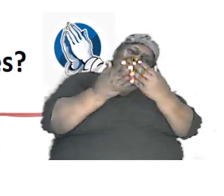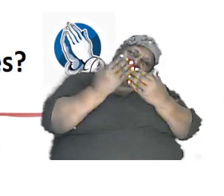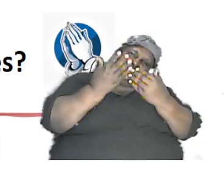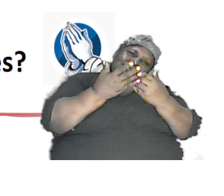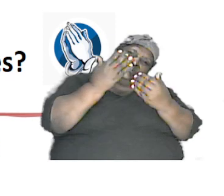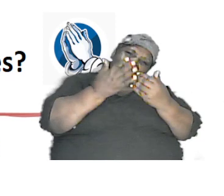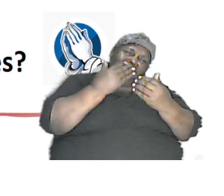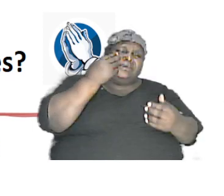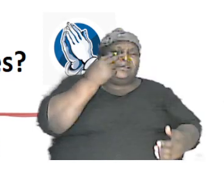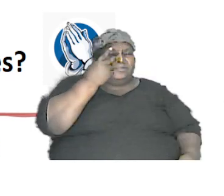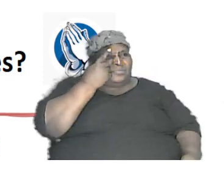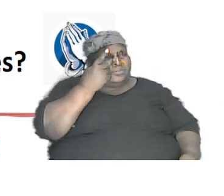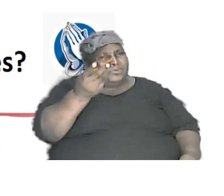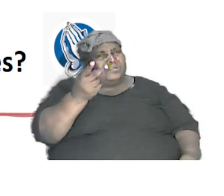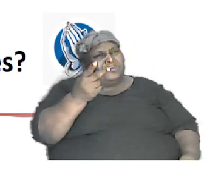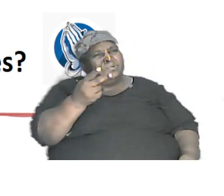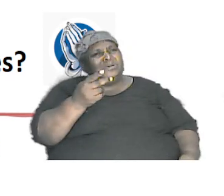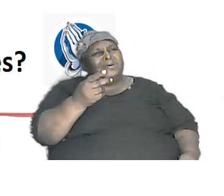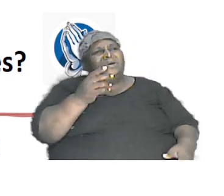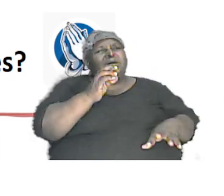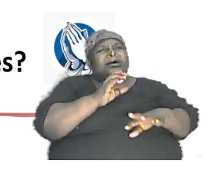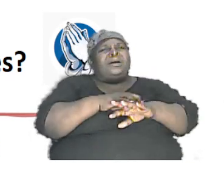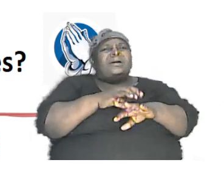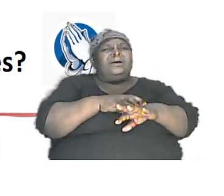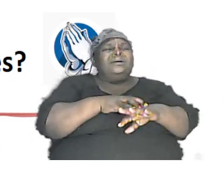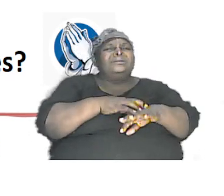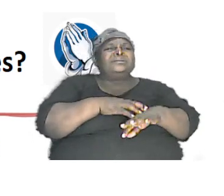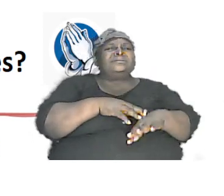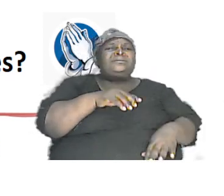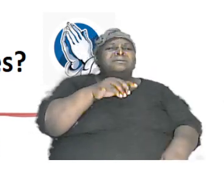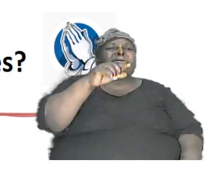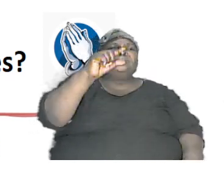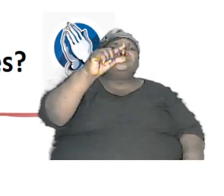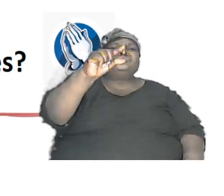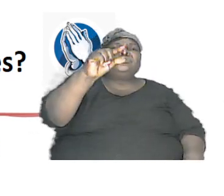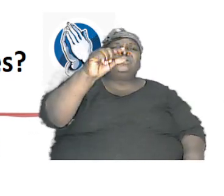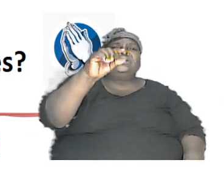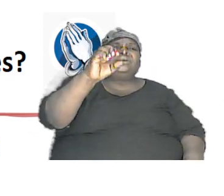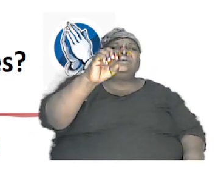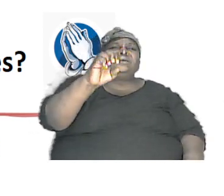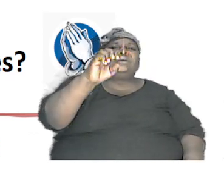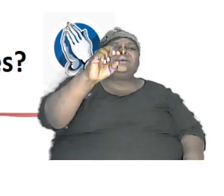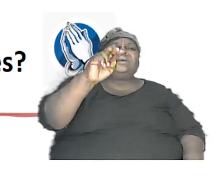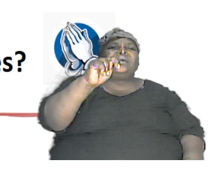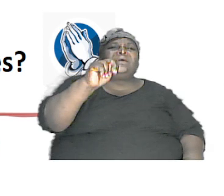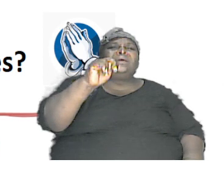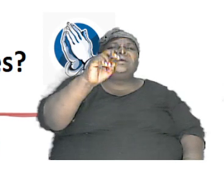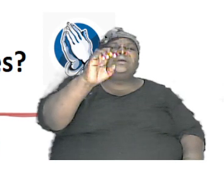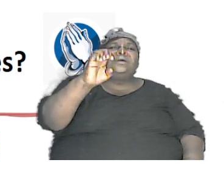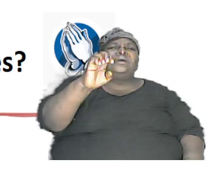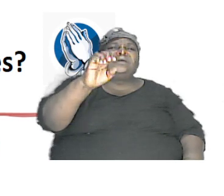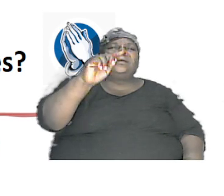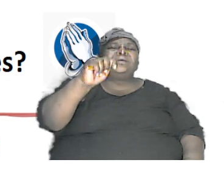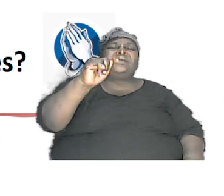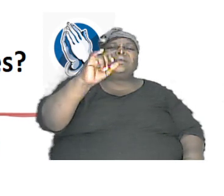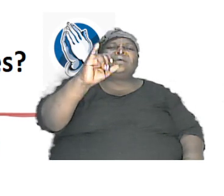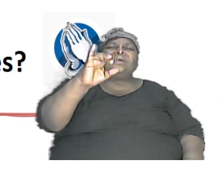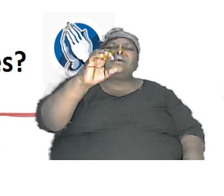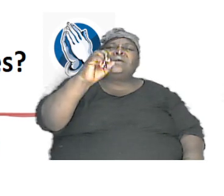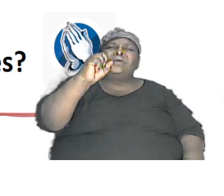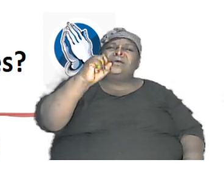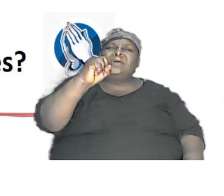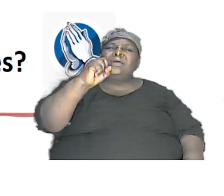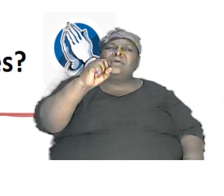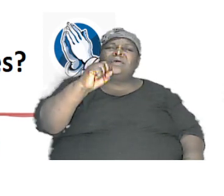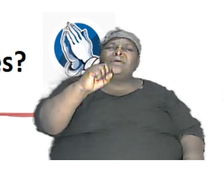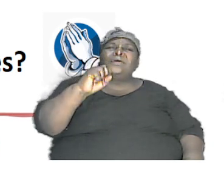look at genetics right so new species we see are formed but new species have